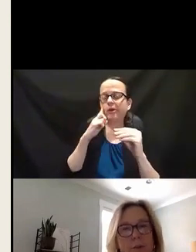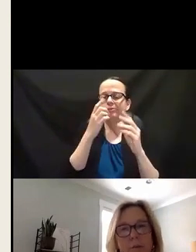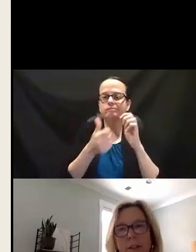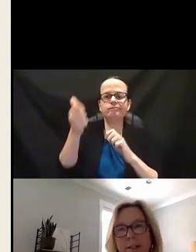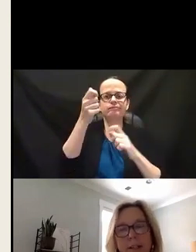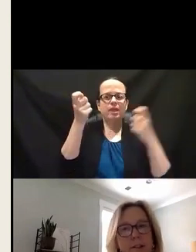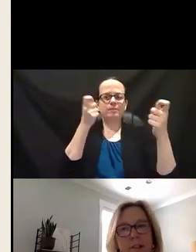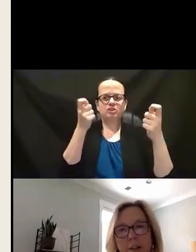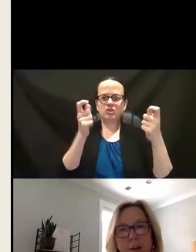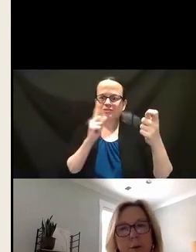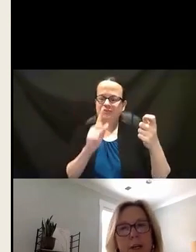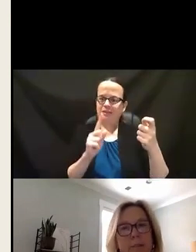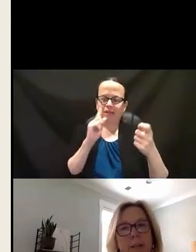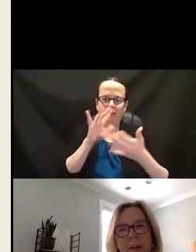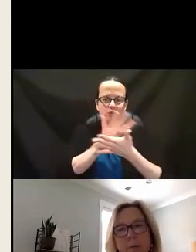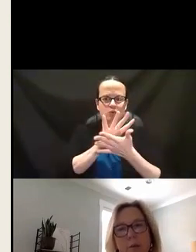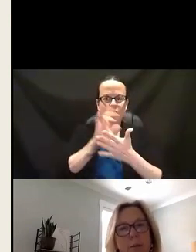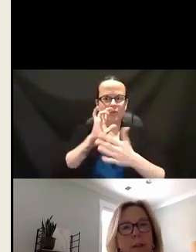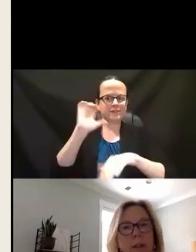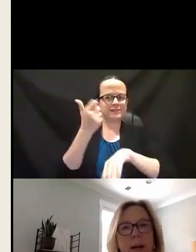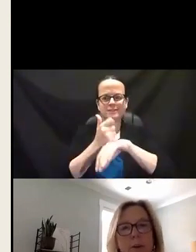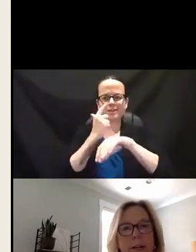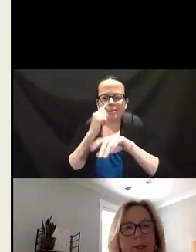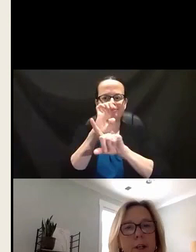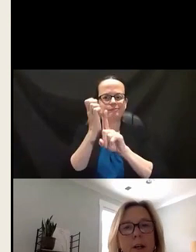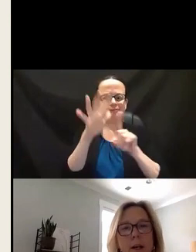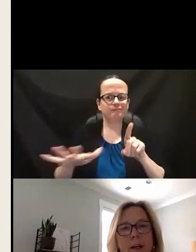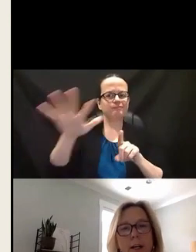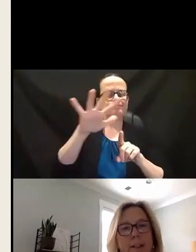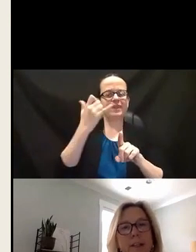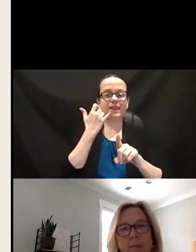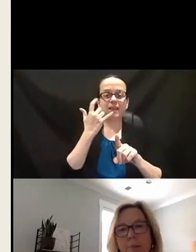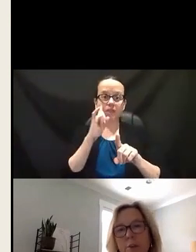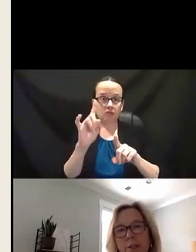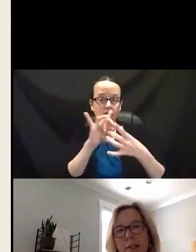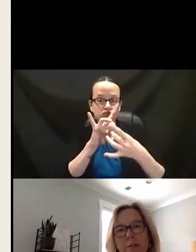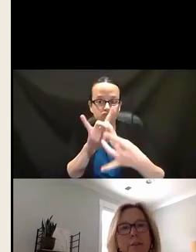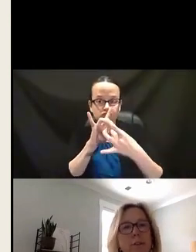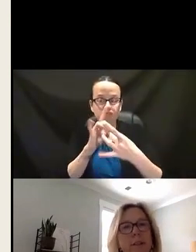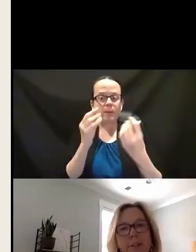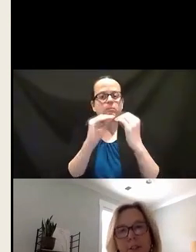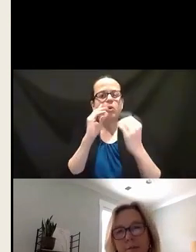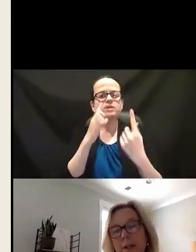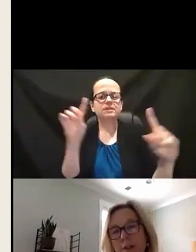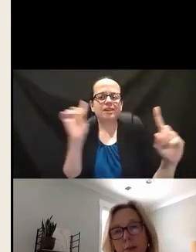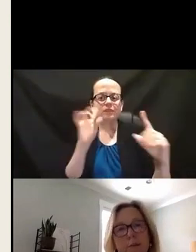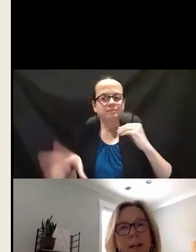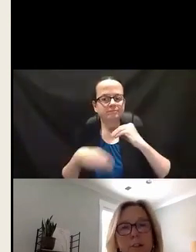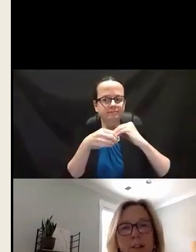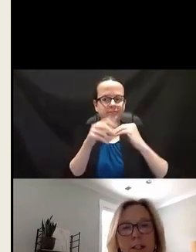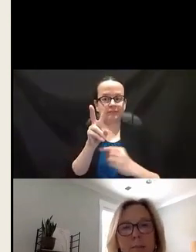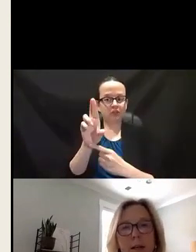at the school really sets the tone and if they're on board with the collaboration, it's going to be more successful. Additionally, VR